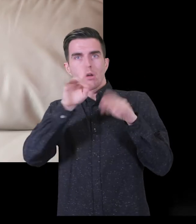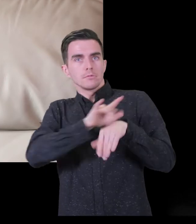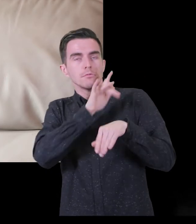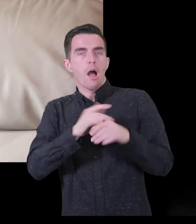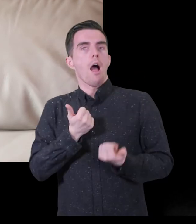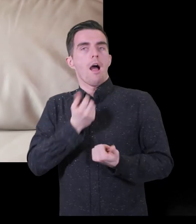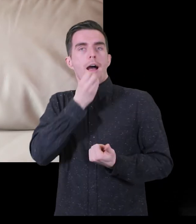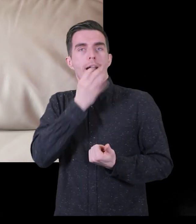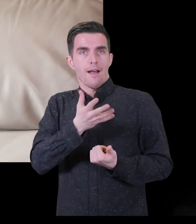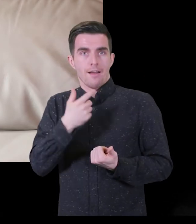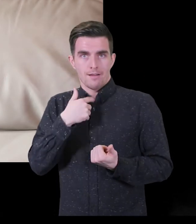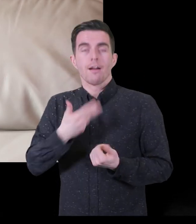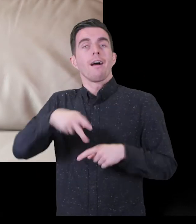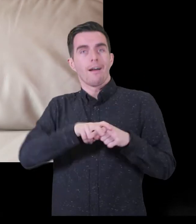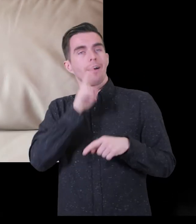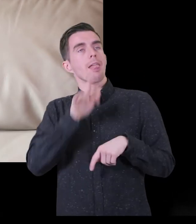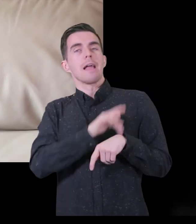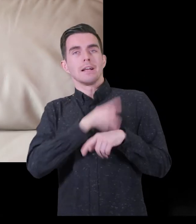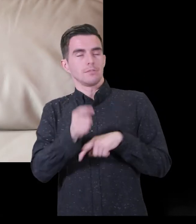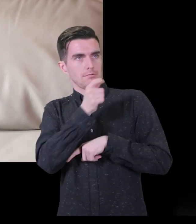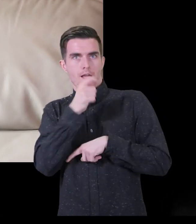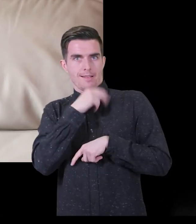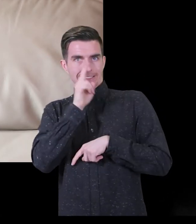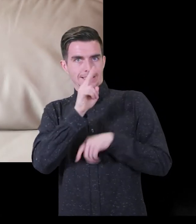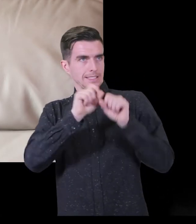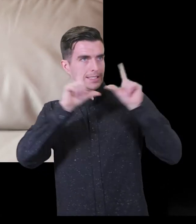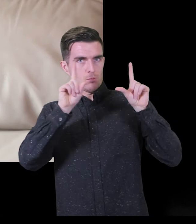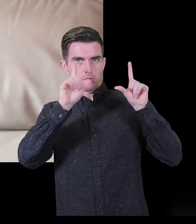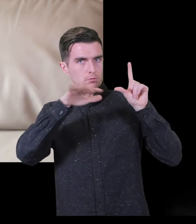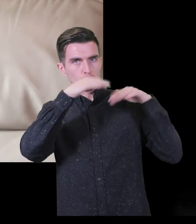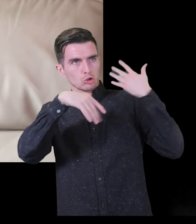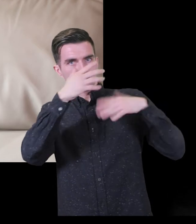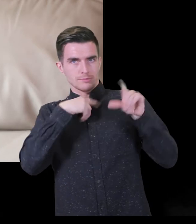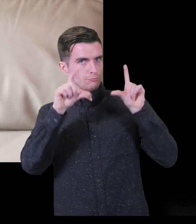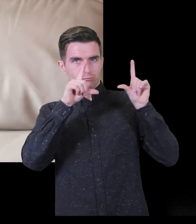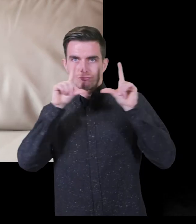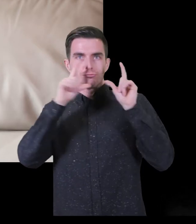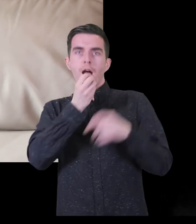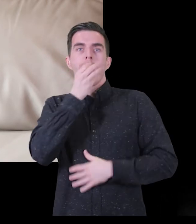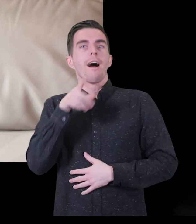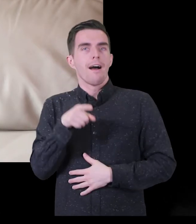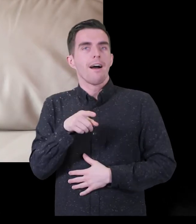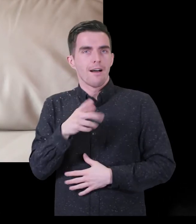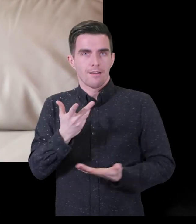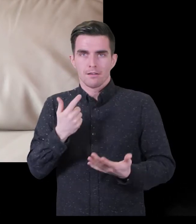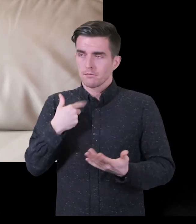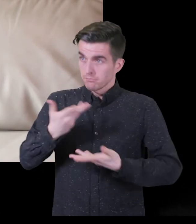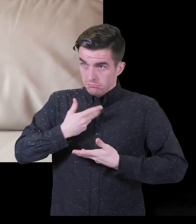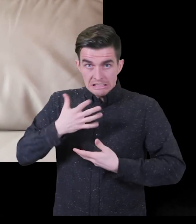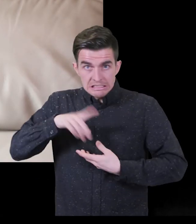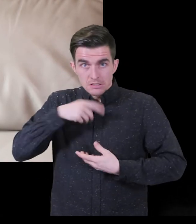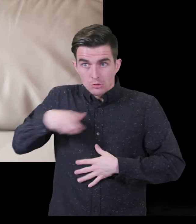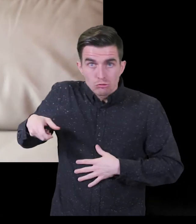telescope because I told the lady that I went to the theatre and she very kindly said, well we have the very thing